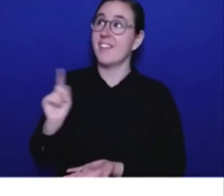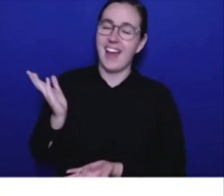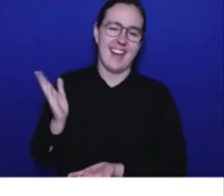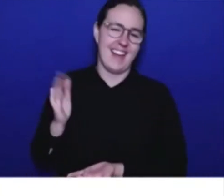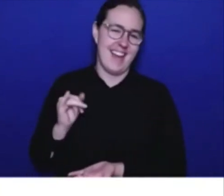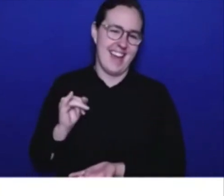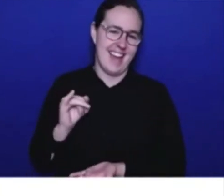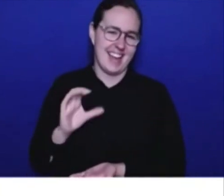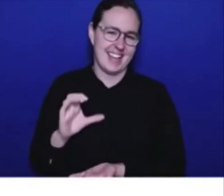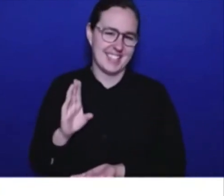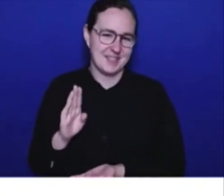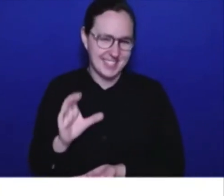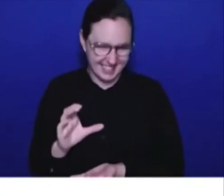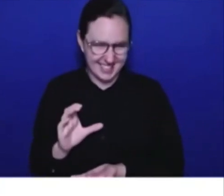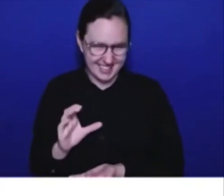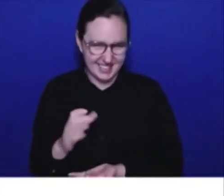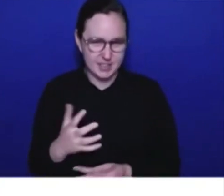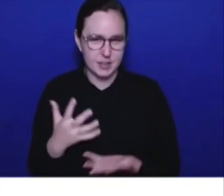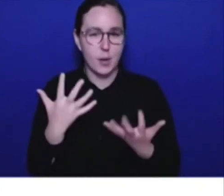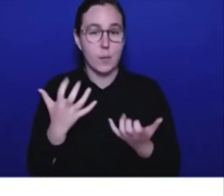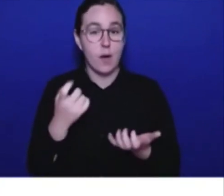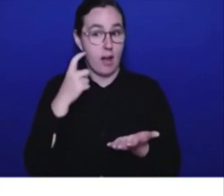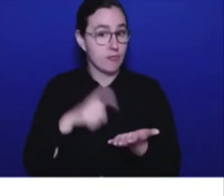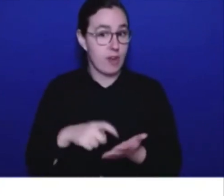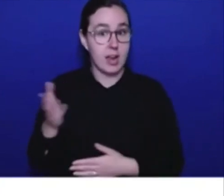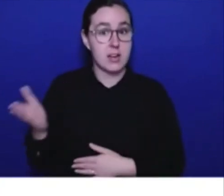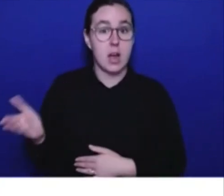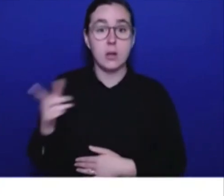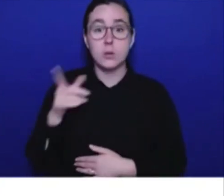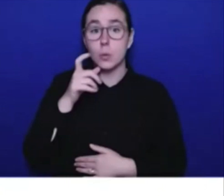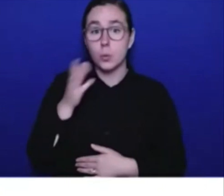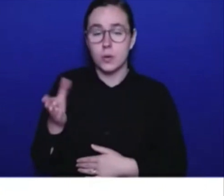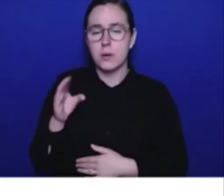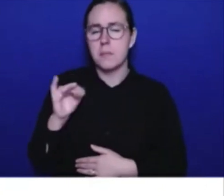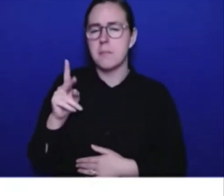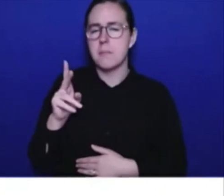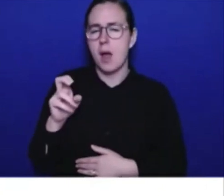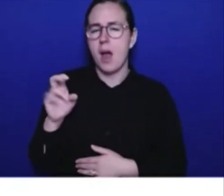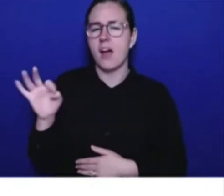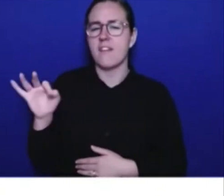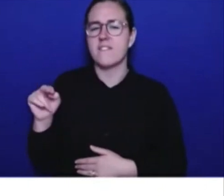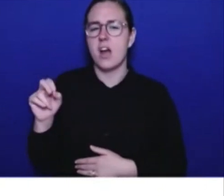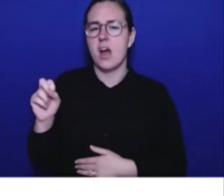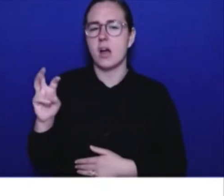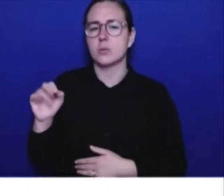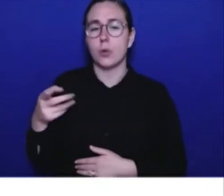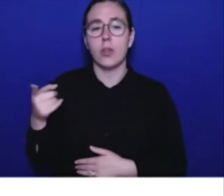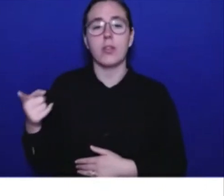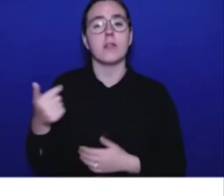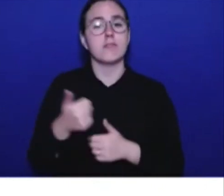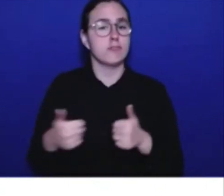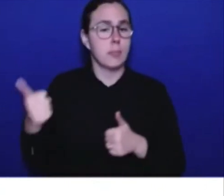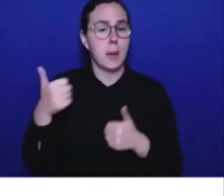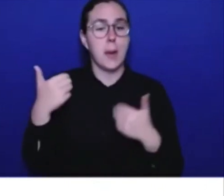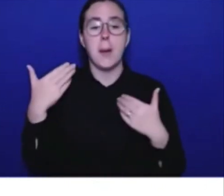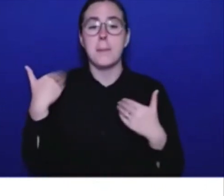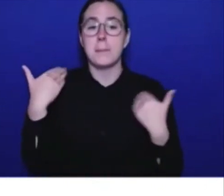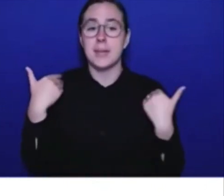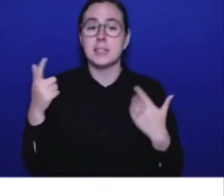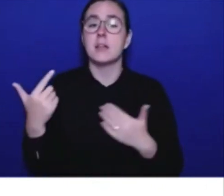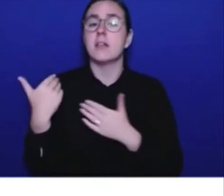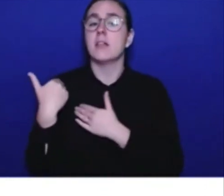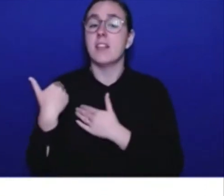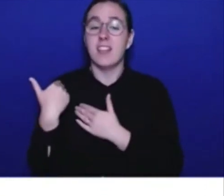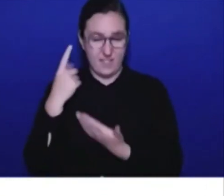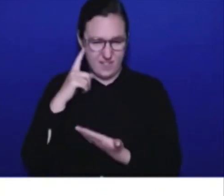Farnworth, the minister responsible for ICBC. I'm here with Bowen Ma, the MLA for North Vancouver Lonsdale, Susie Chant, who you just